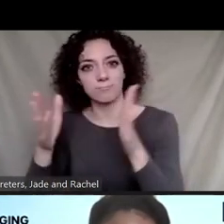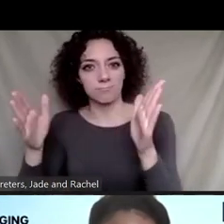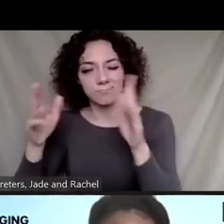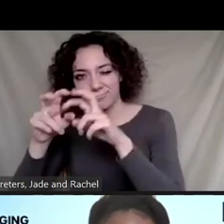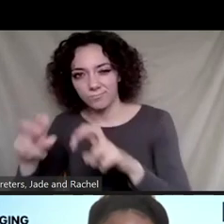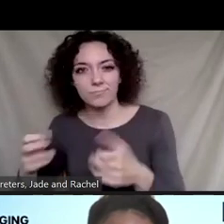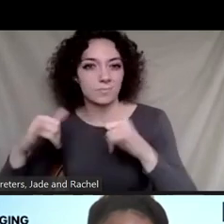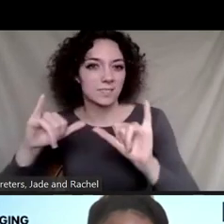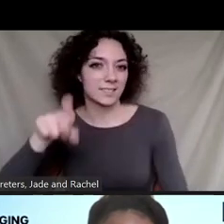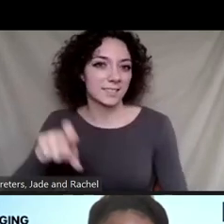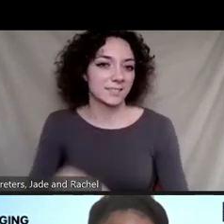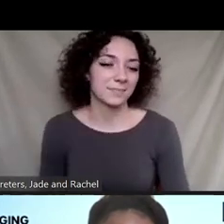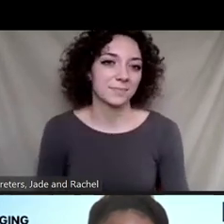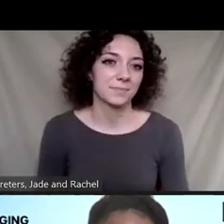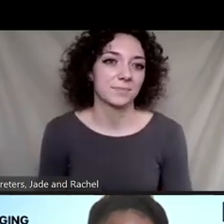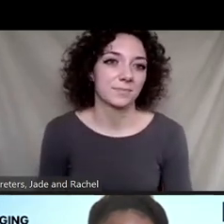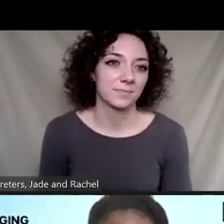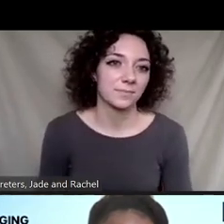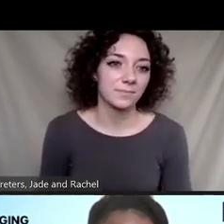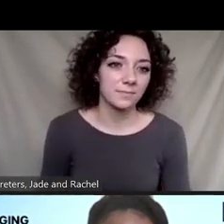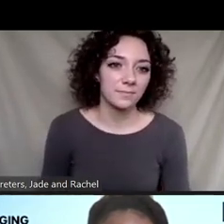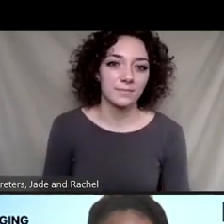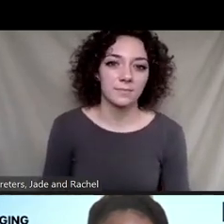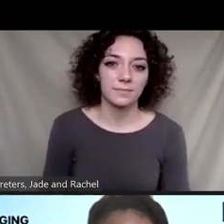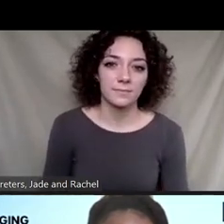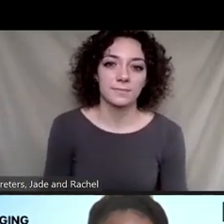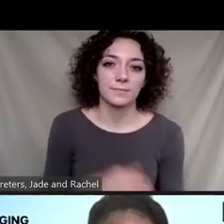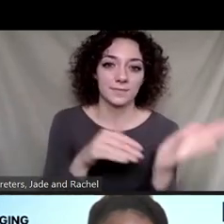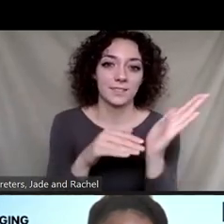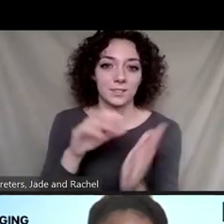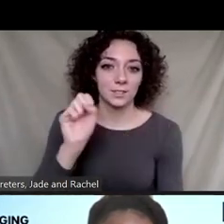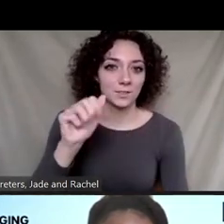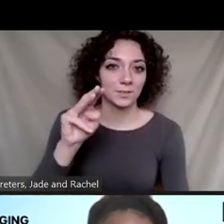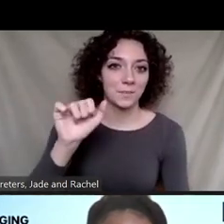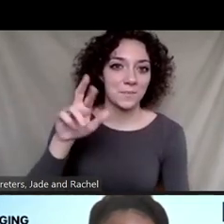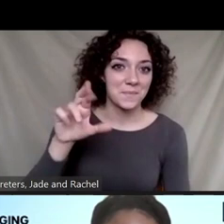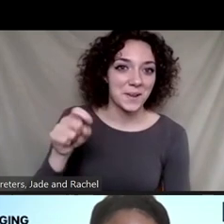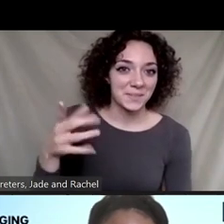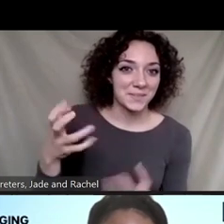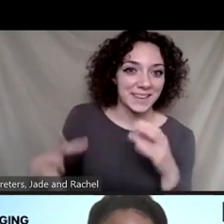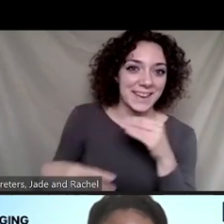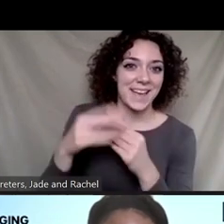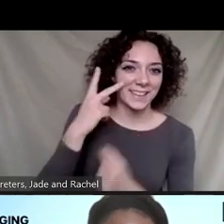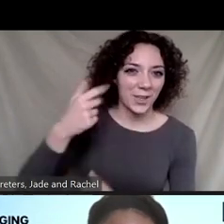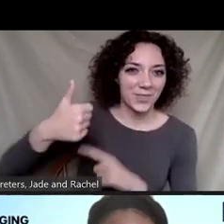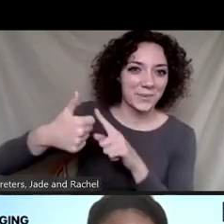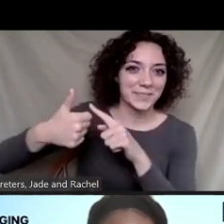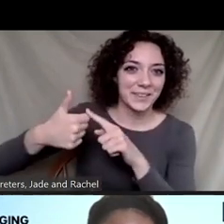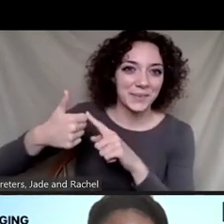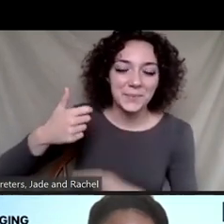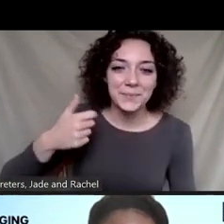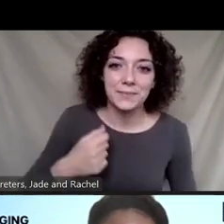Yeah, all great points. Dr. Somers, you had your thumbs up or did you have anything you wanted to mention?